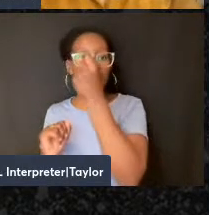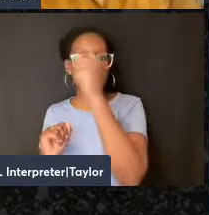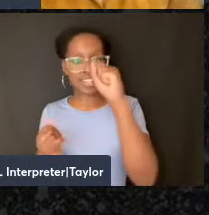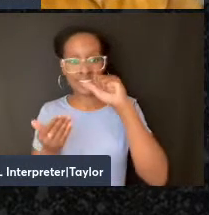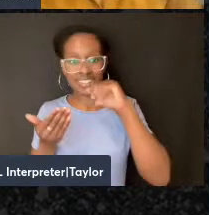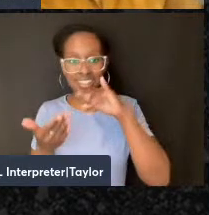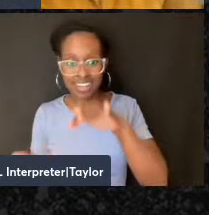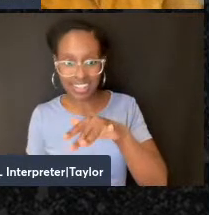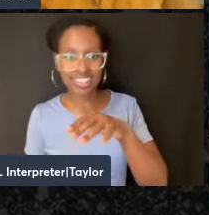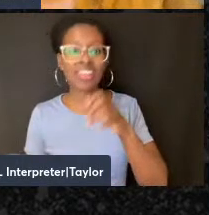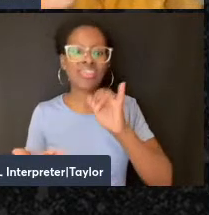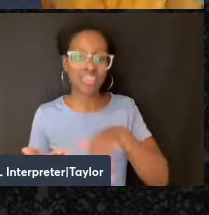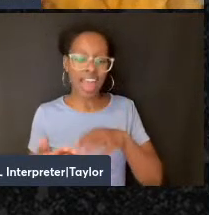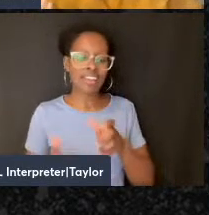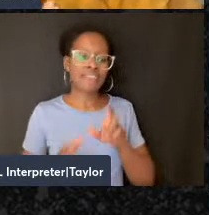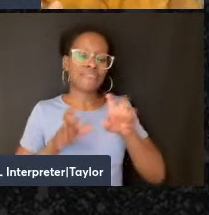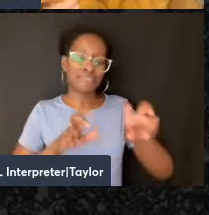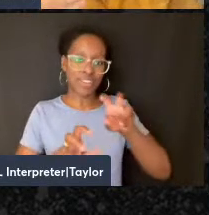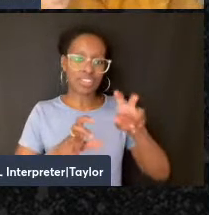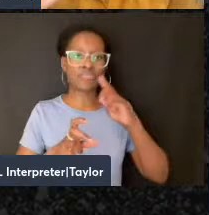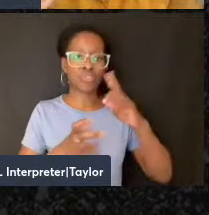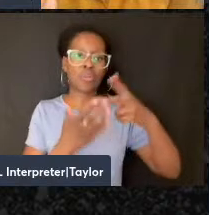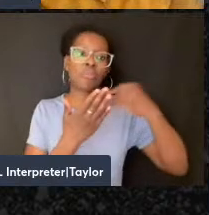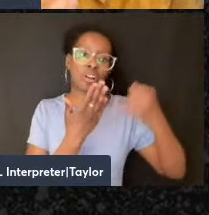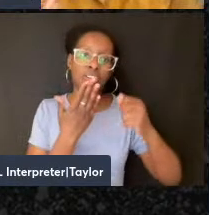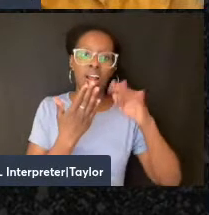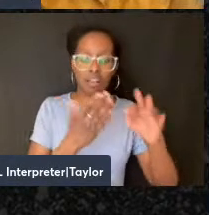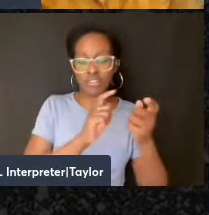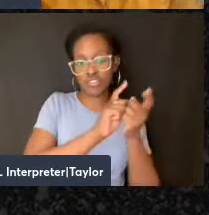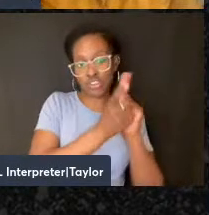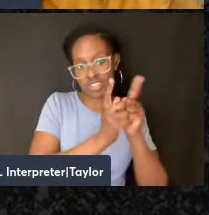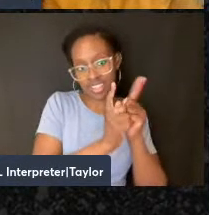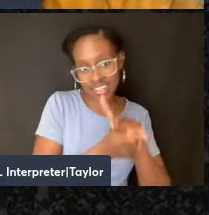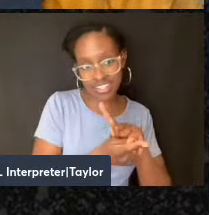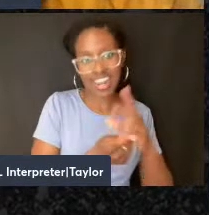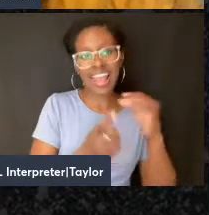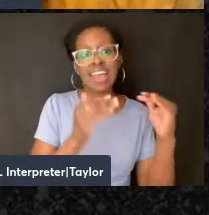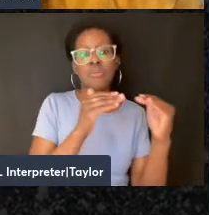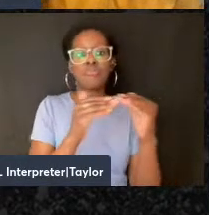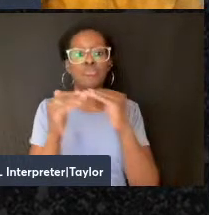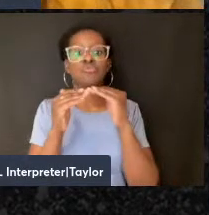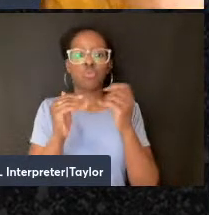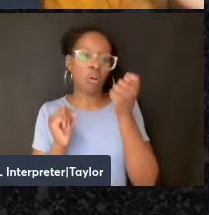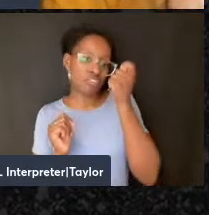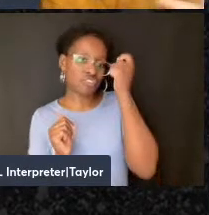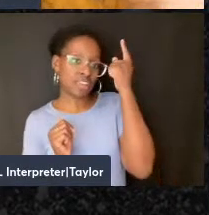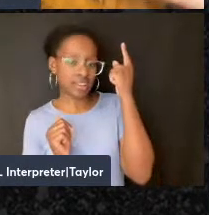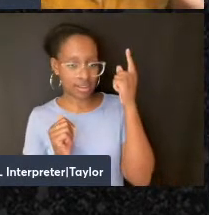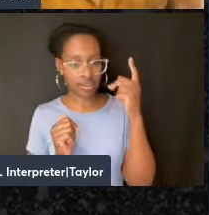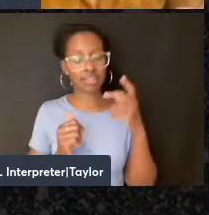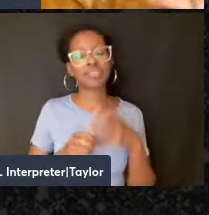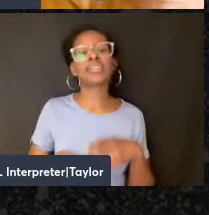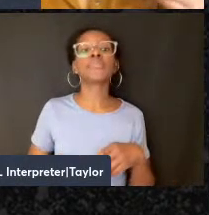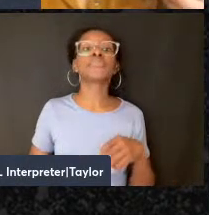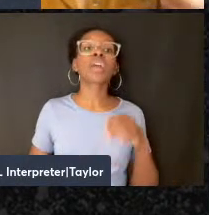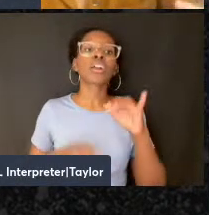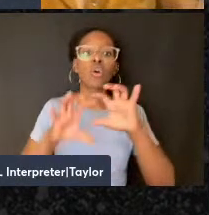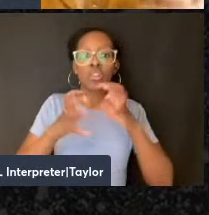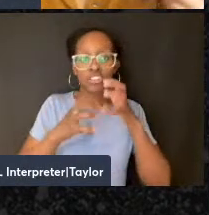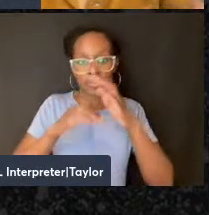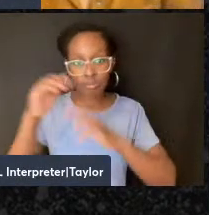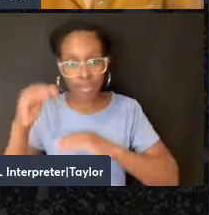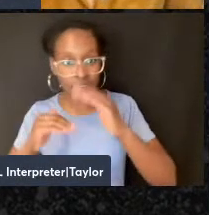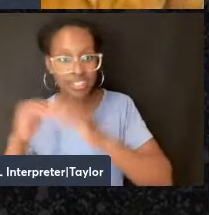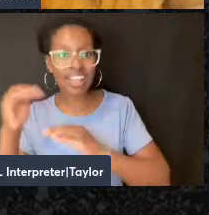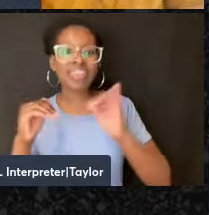the project of translation and as a form of encounter and mutual legibility, coalition building translation as a